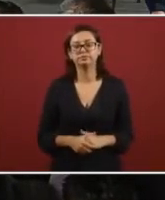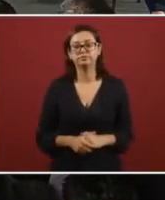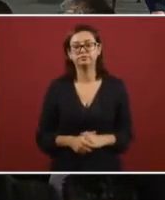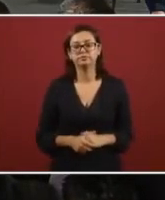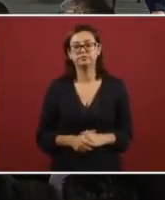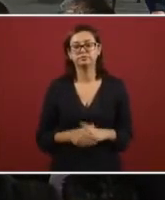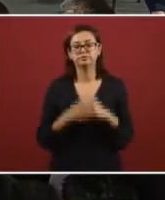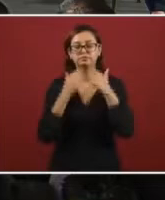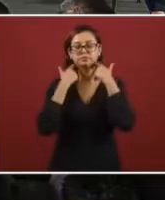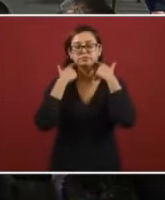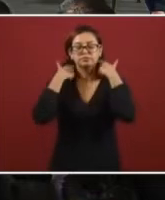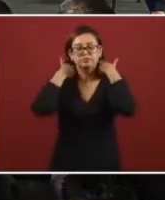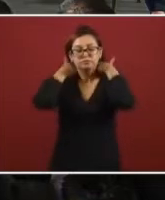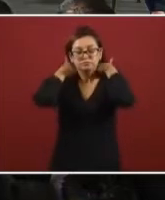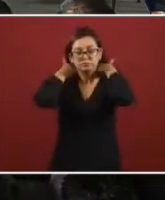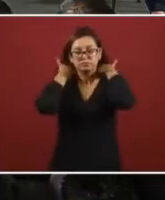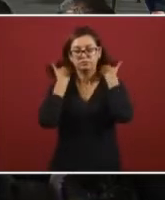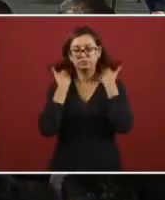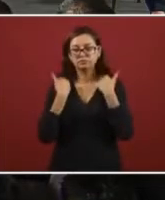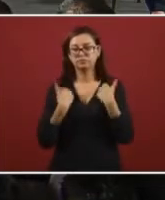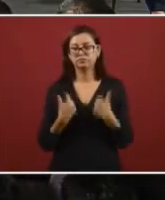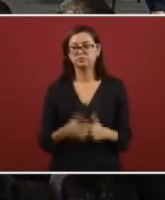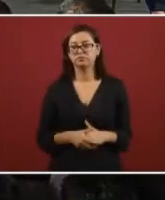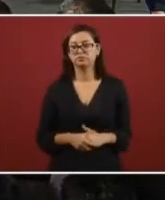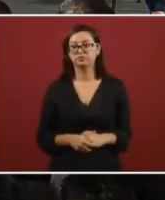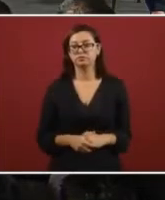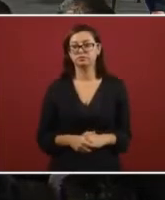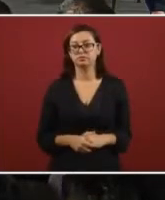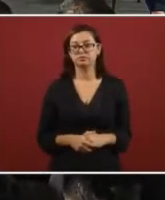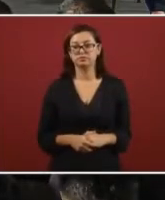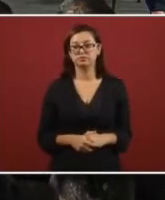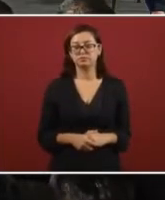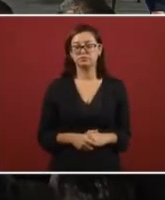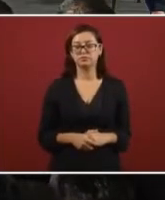next slide so these are uh